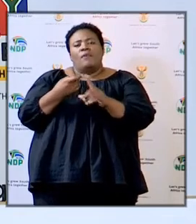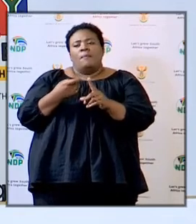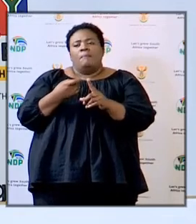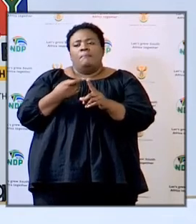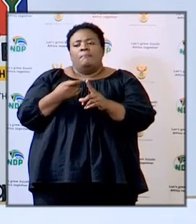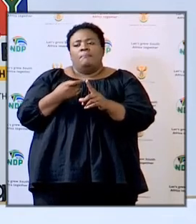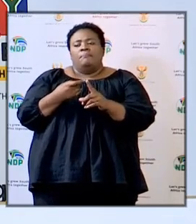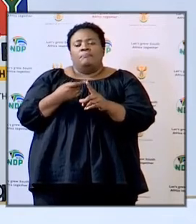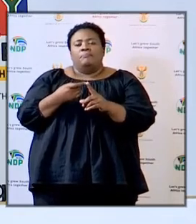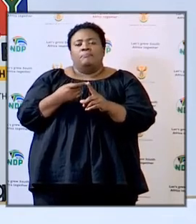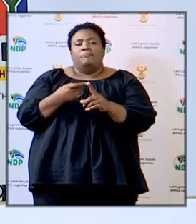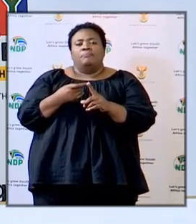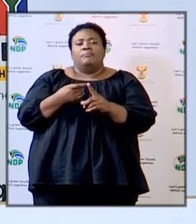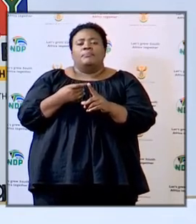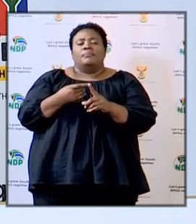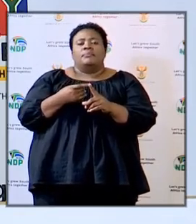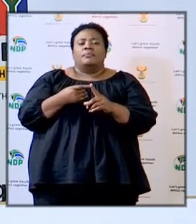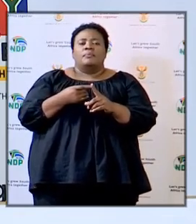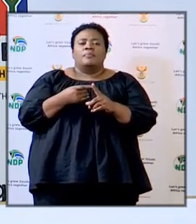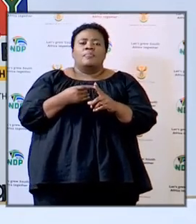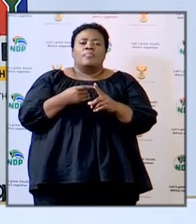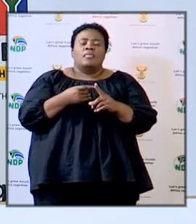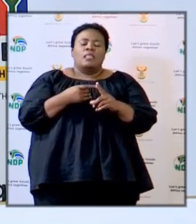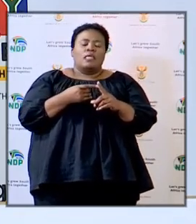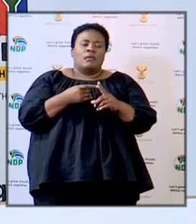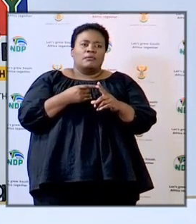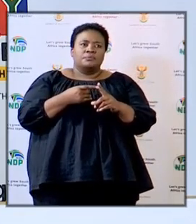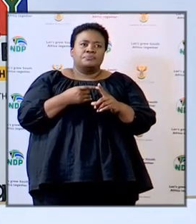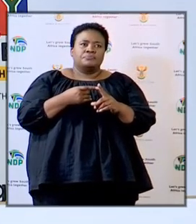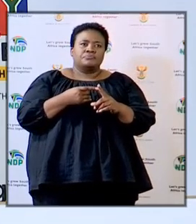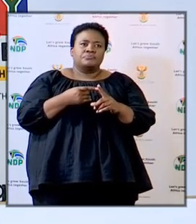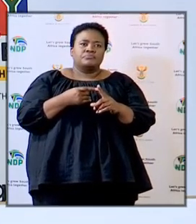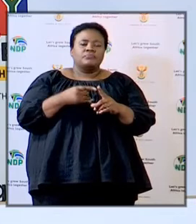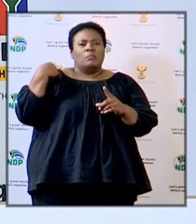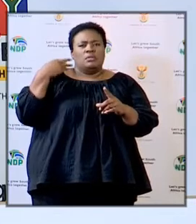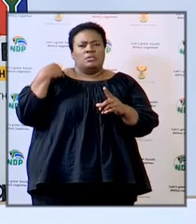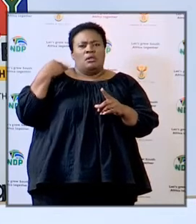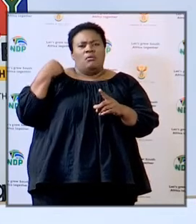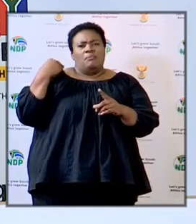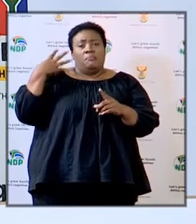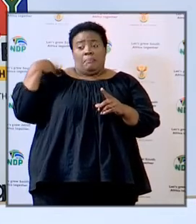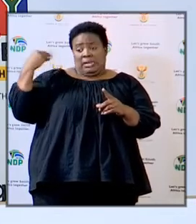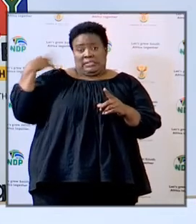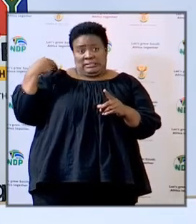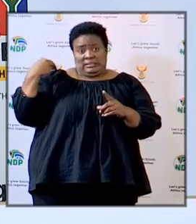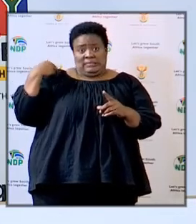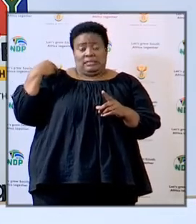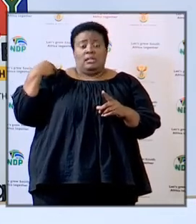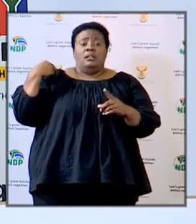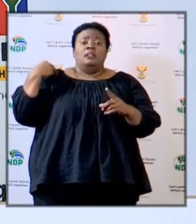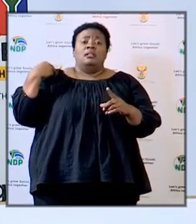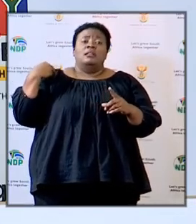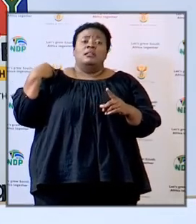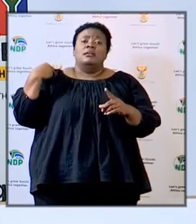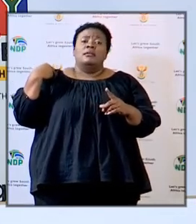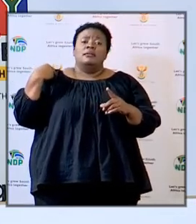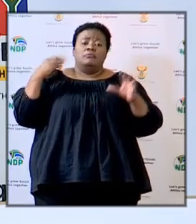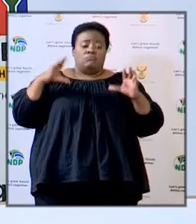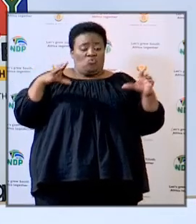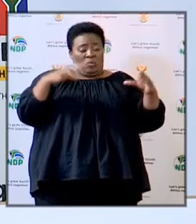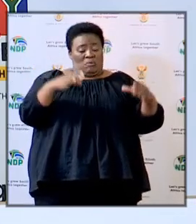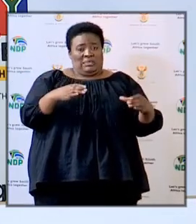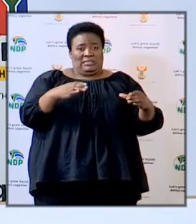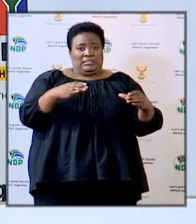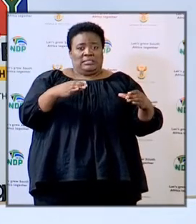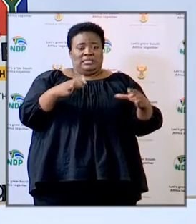ministerial advisory committee led by professor Karim from the department of health in addition to